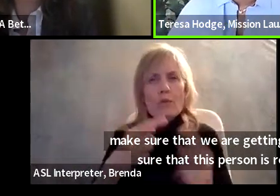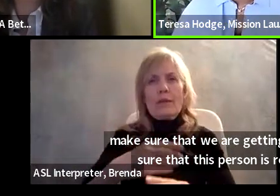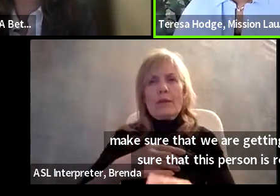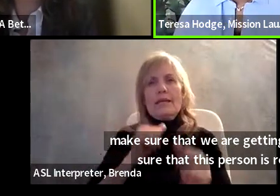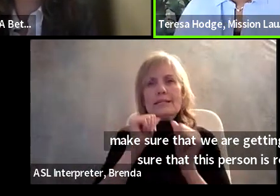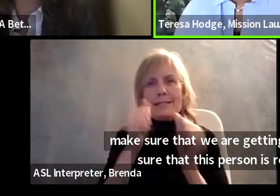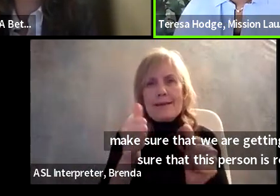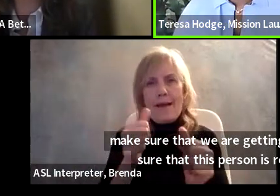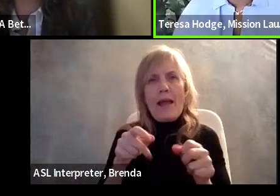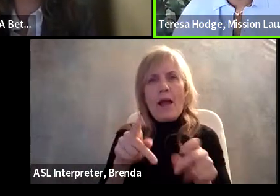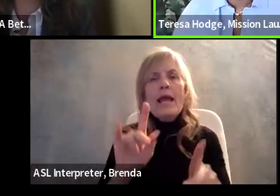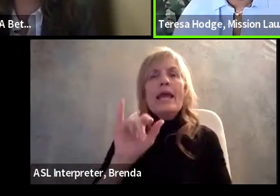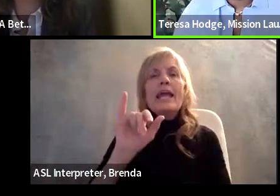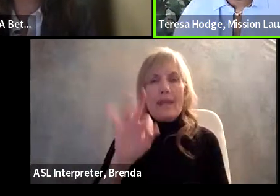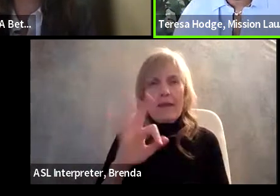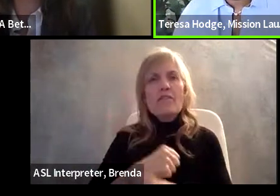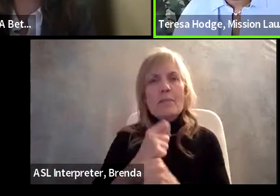sense.